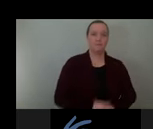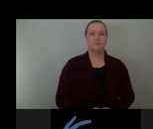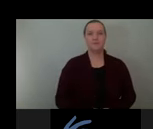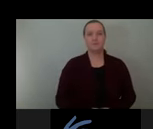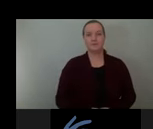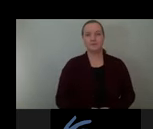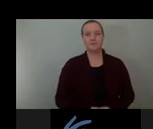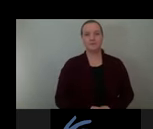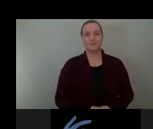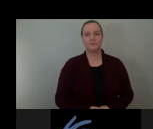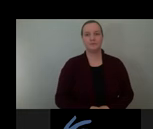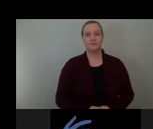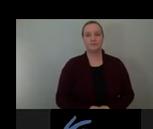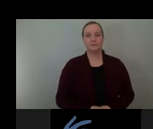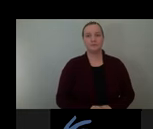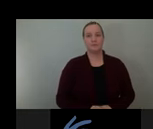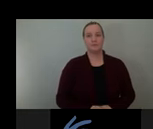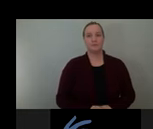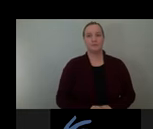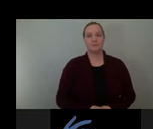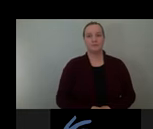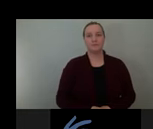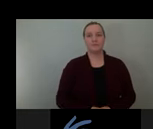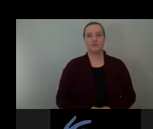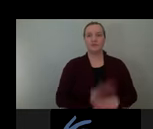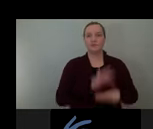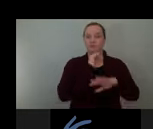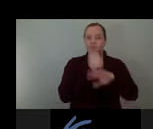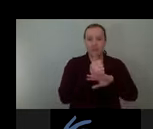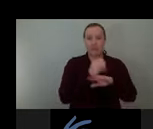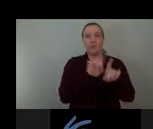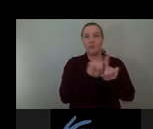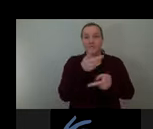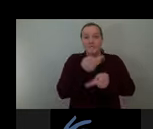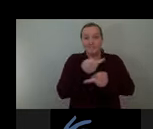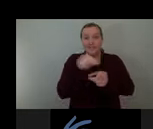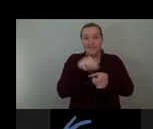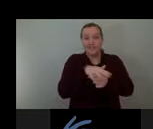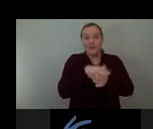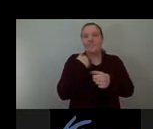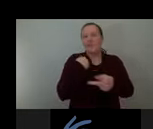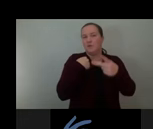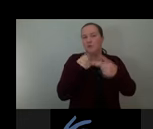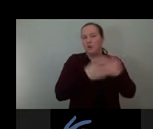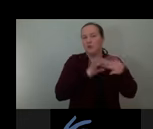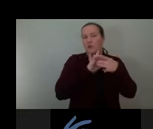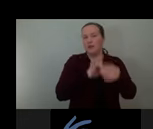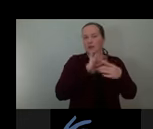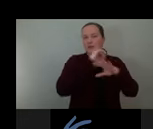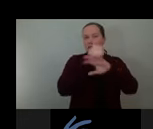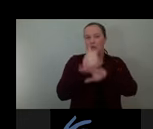In terms of installation and maintenance, as I mentioned previously, there are two components of our installation. This includes the architectural